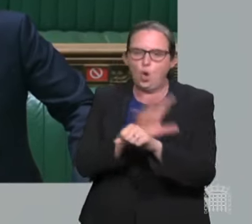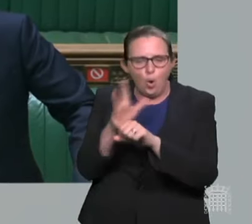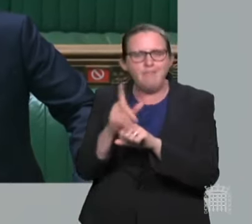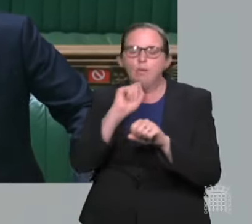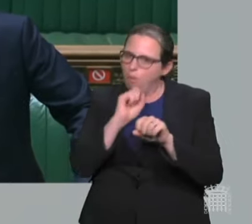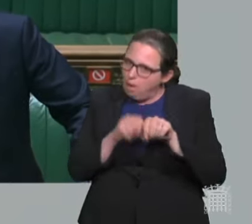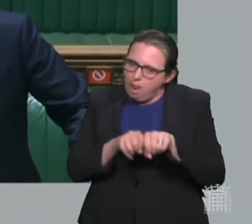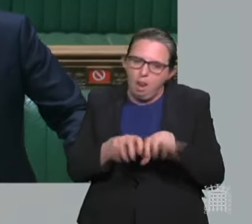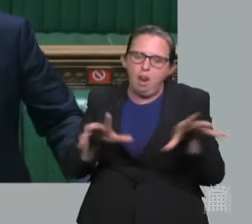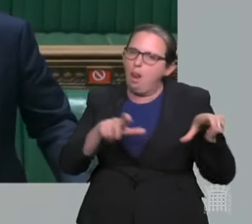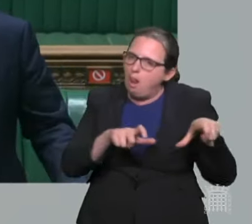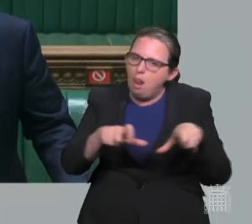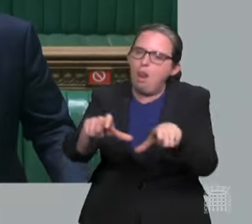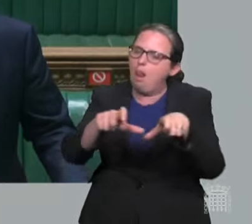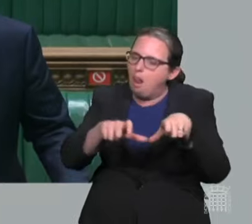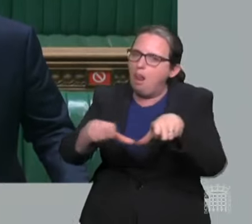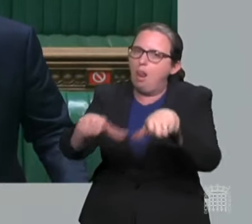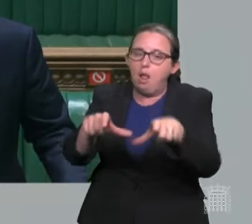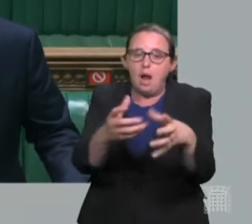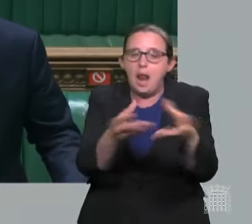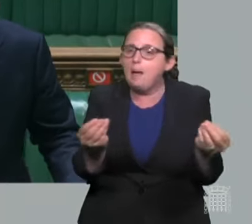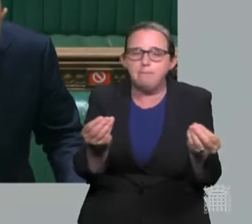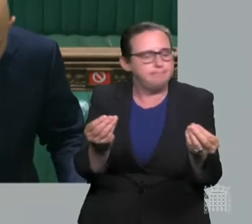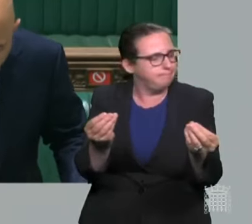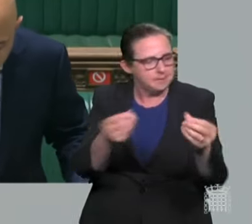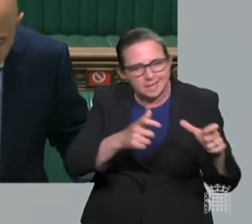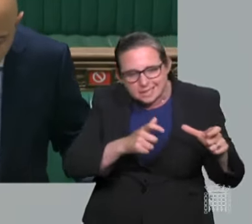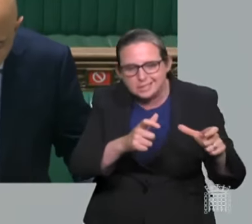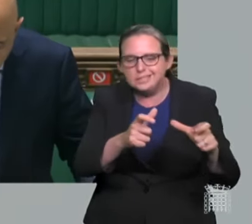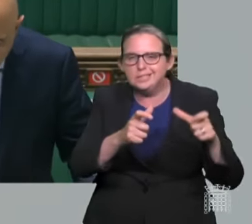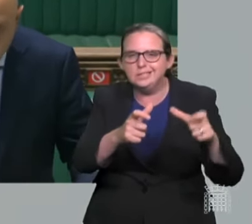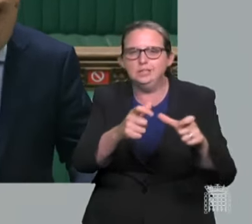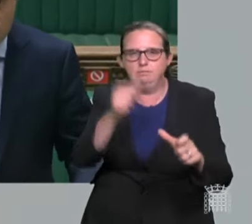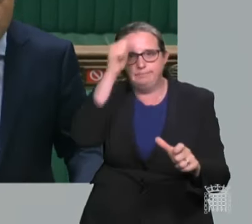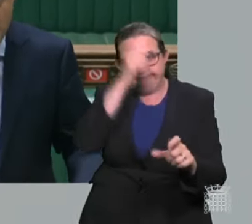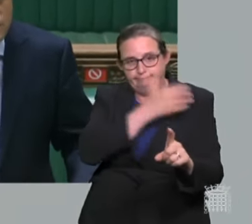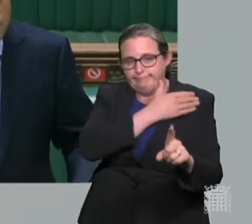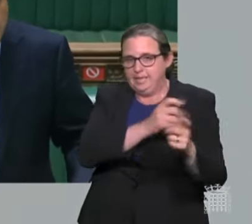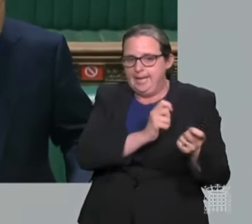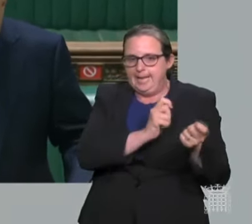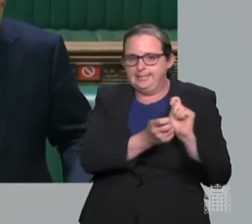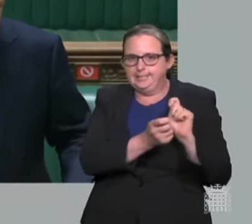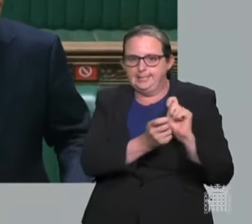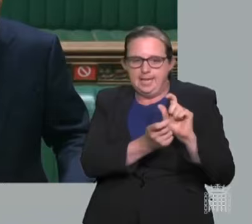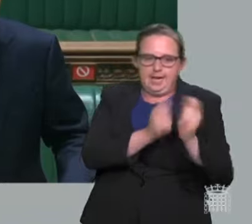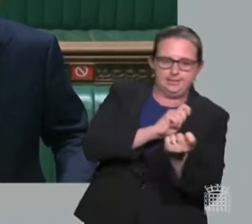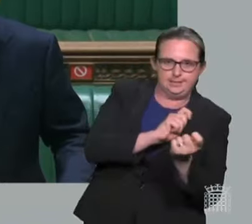It hasn't gone away. And the risk of a dangerous new variant that evades vaccines remains real.